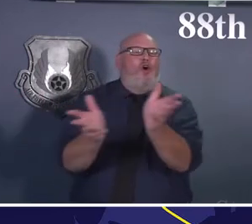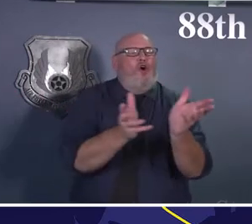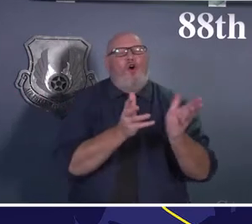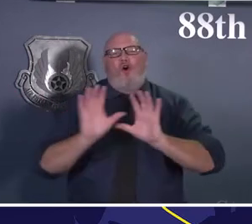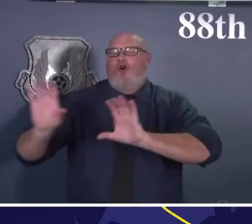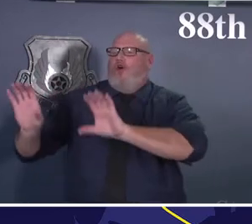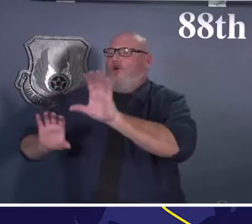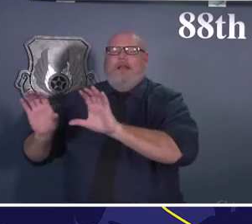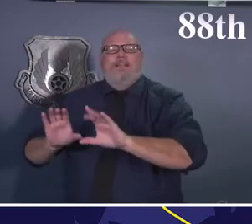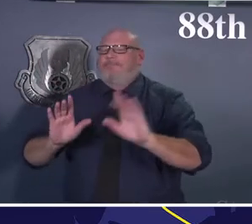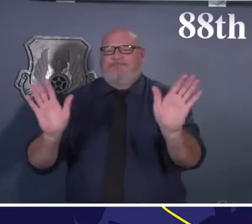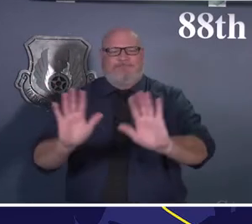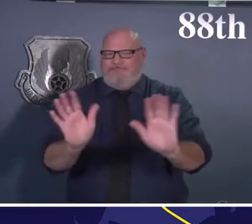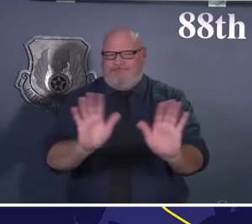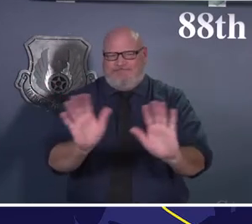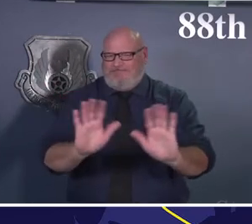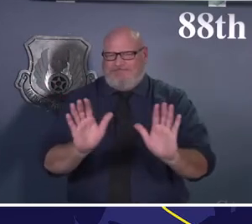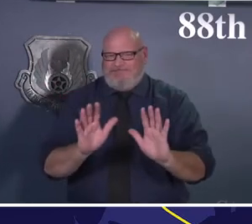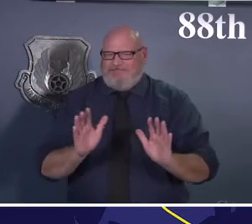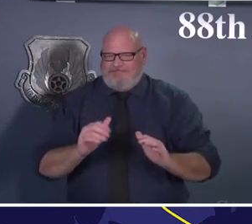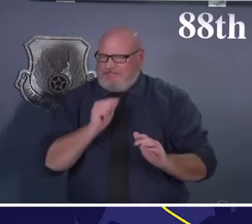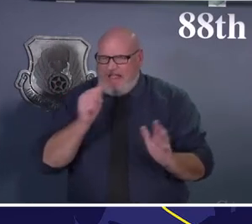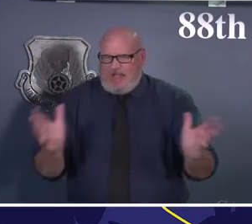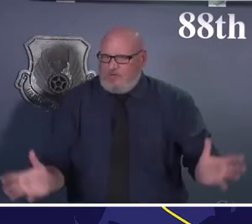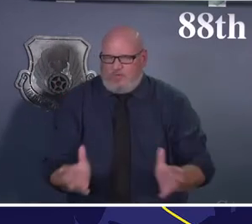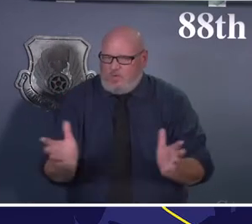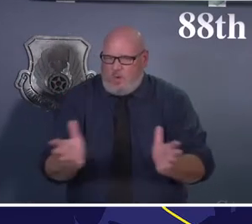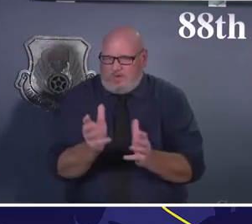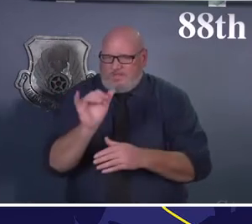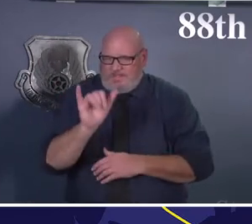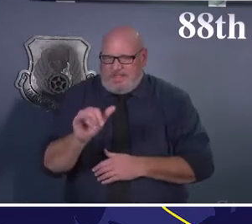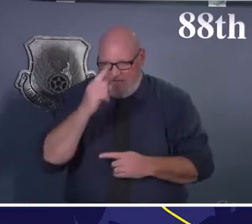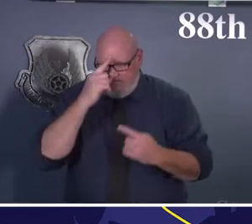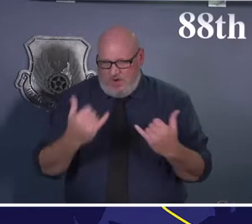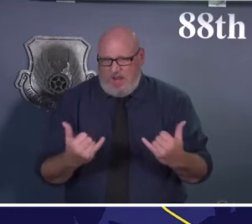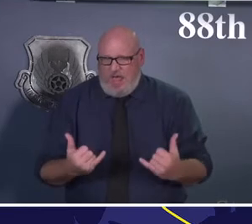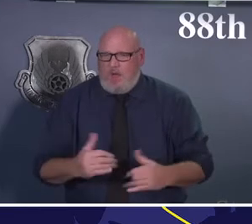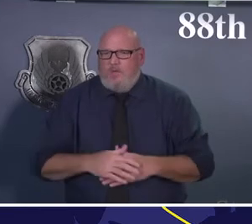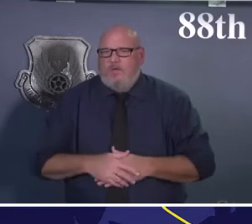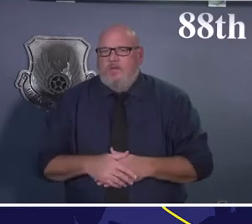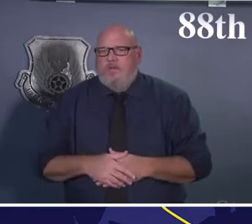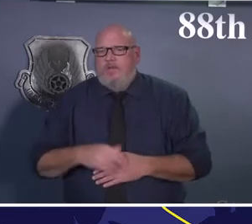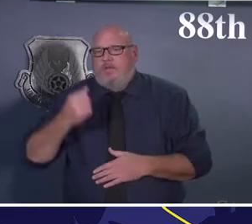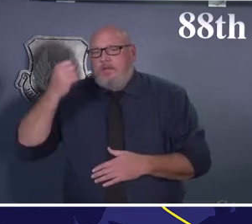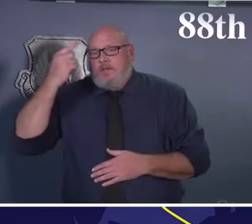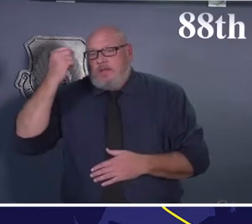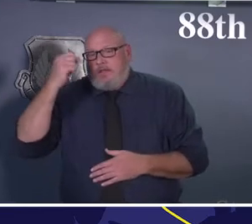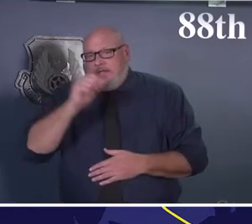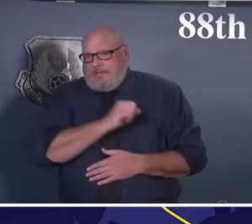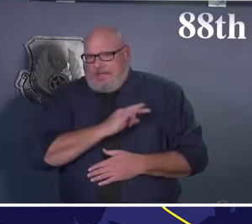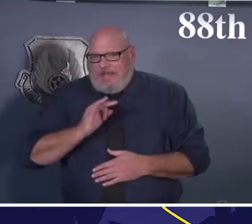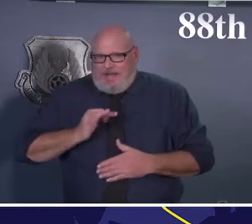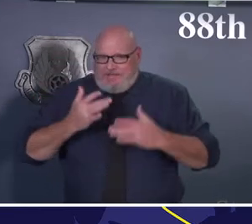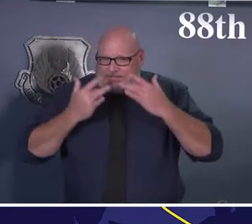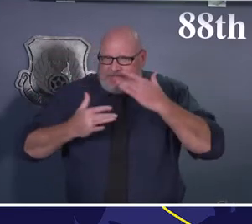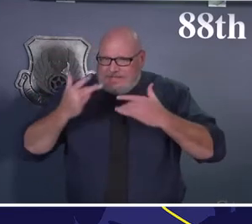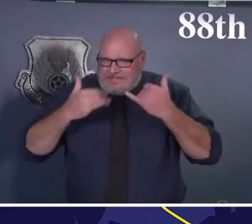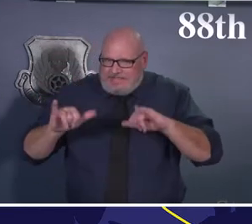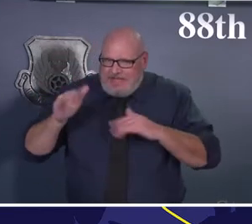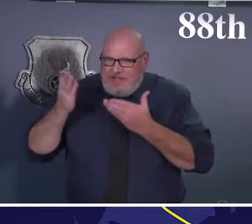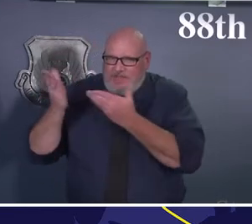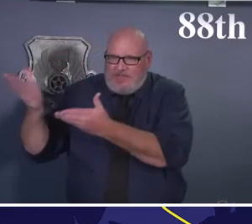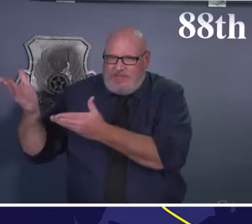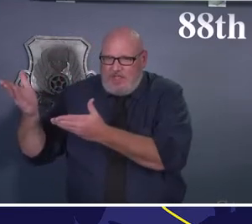one of the reasons why we're starting to reduce or even are forced to consolidate some of our classrooms in order to stay open. However, our